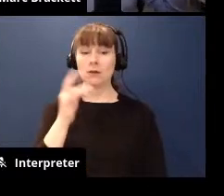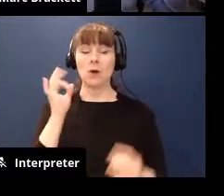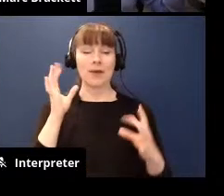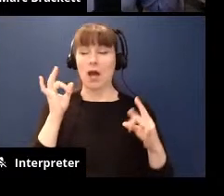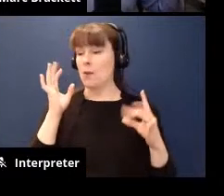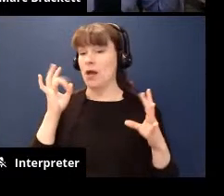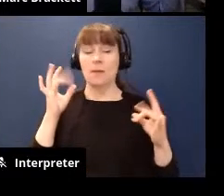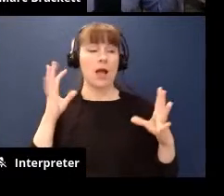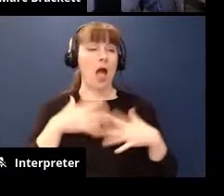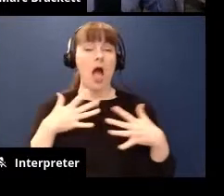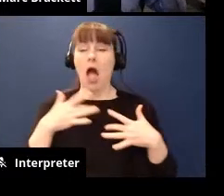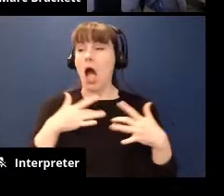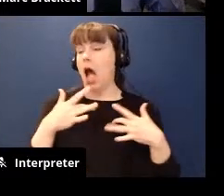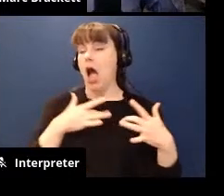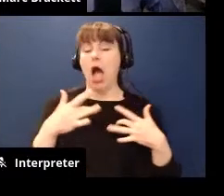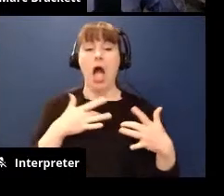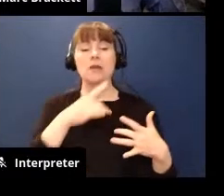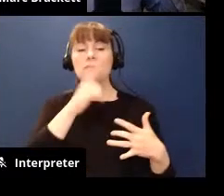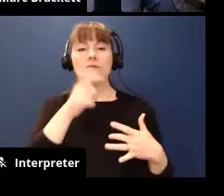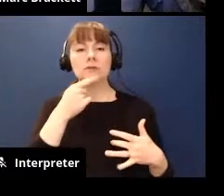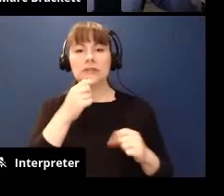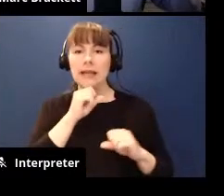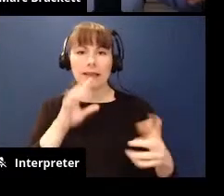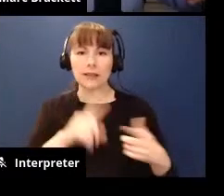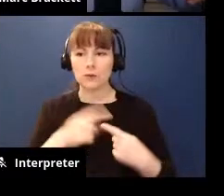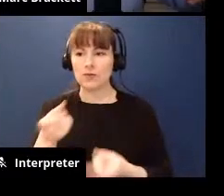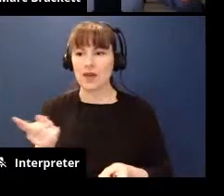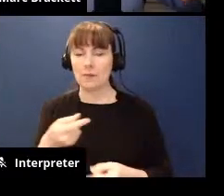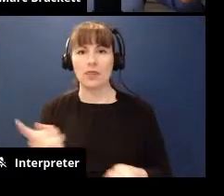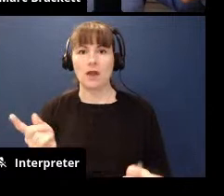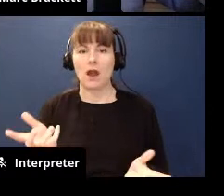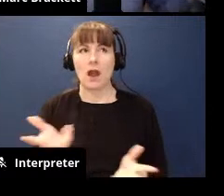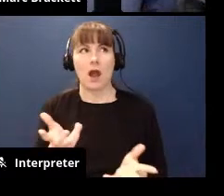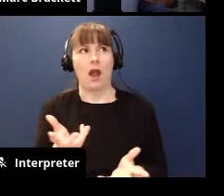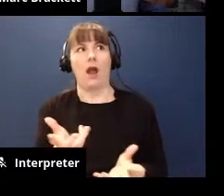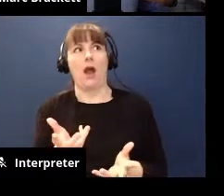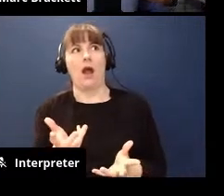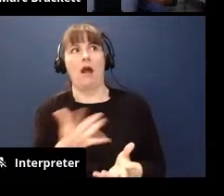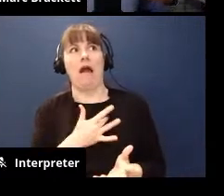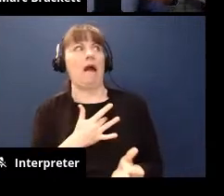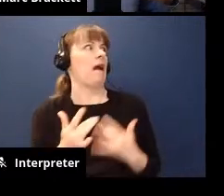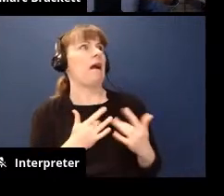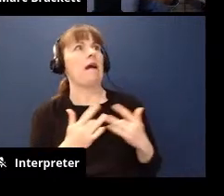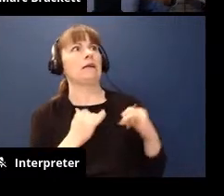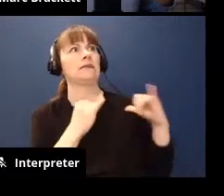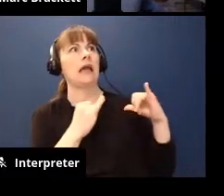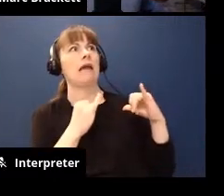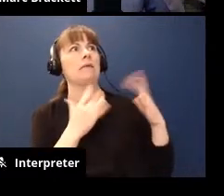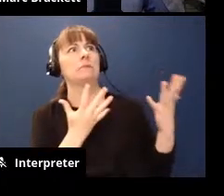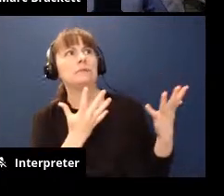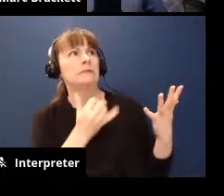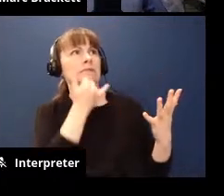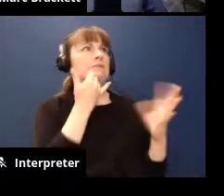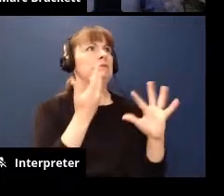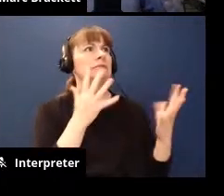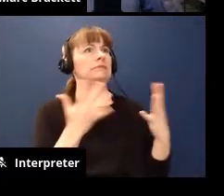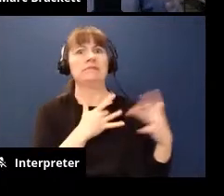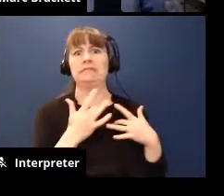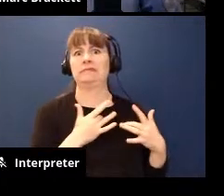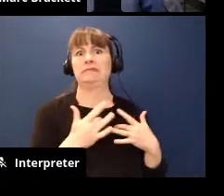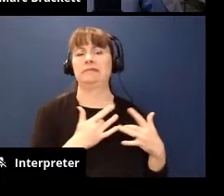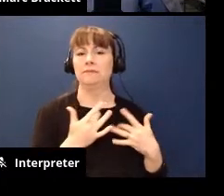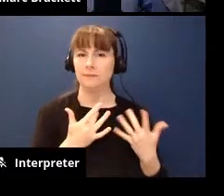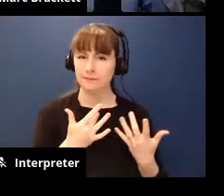god you know like you don't have to even say anything to your kids and all of a sudden they're feeling anxious and what's really